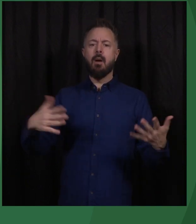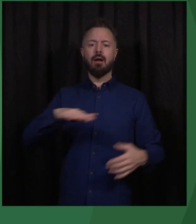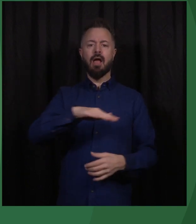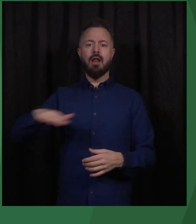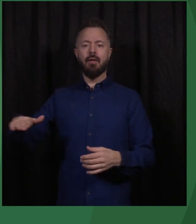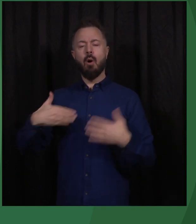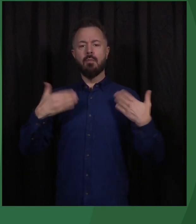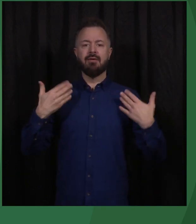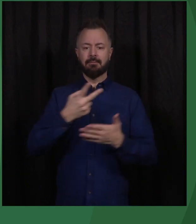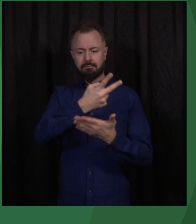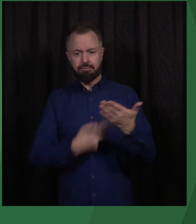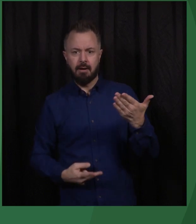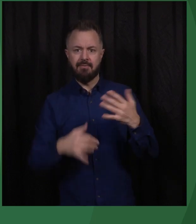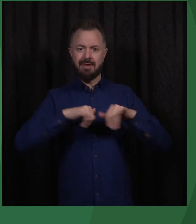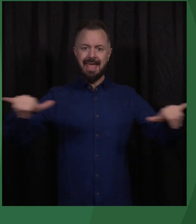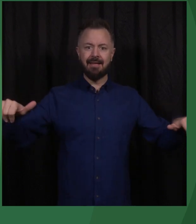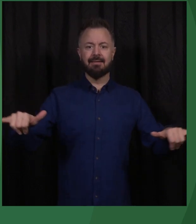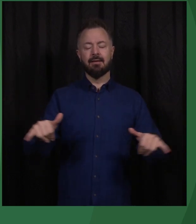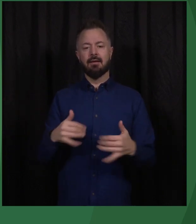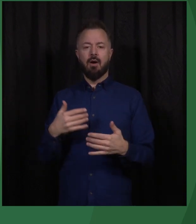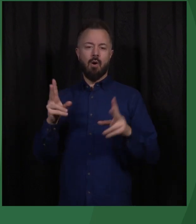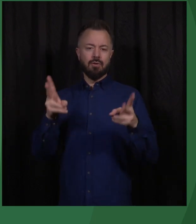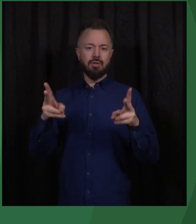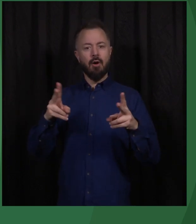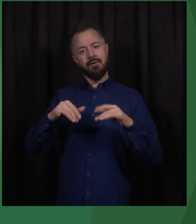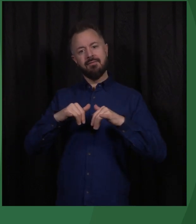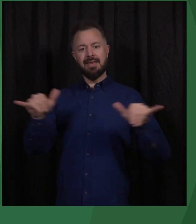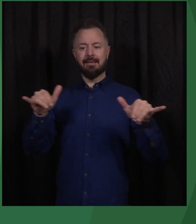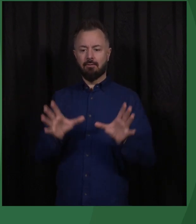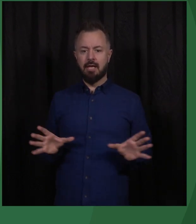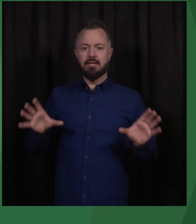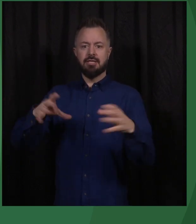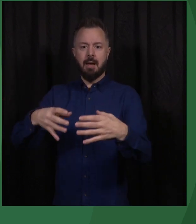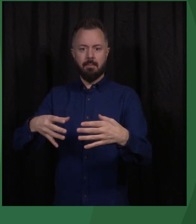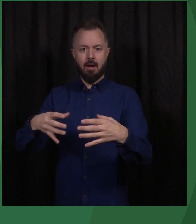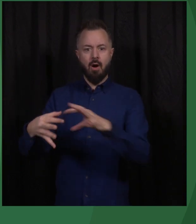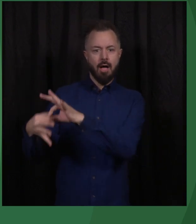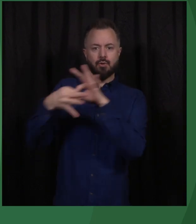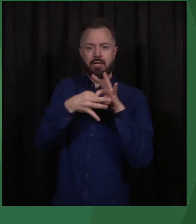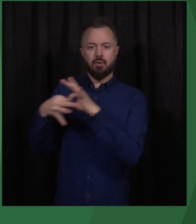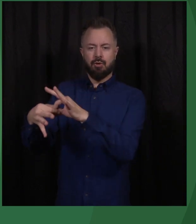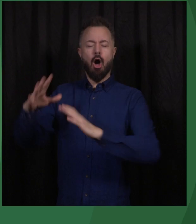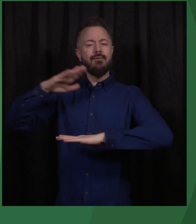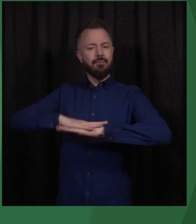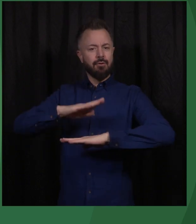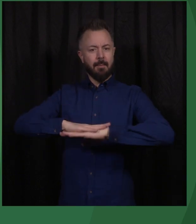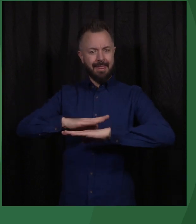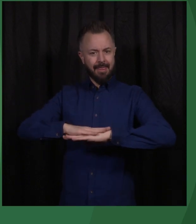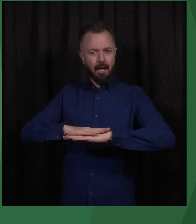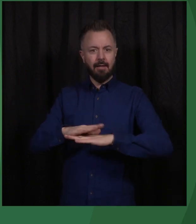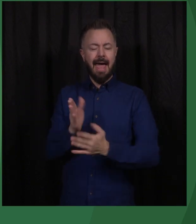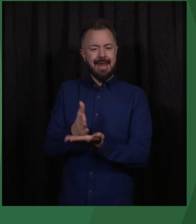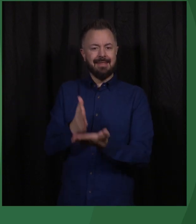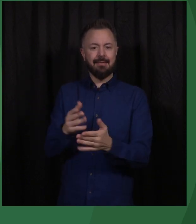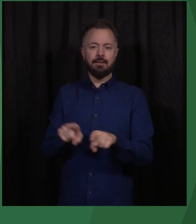declines in freedom of expression and freedom of assembly and association, fundamental conditions for